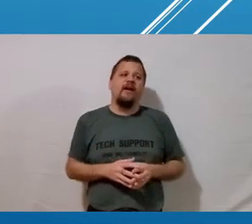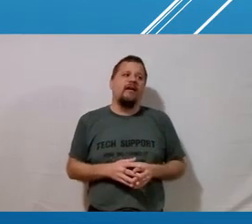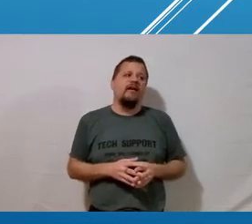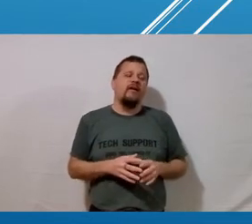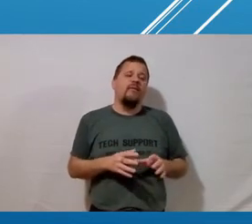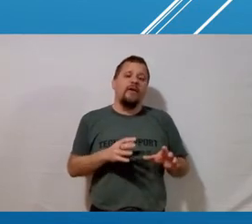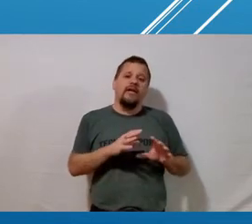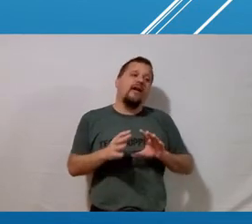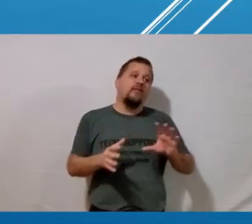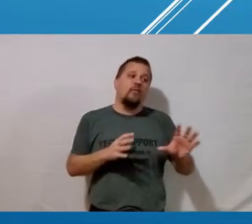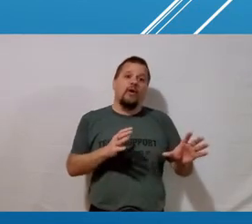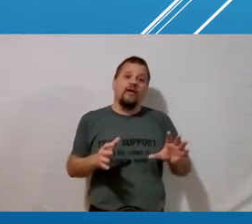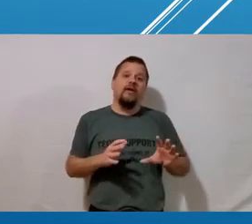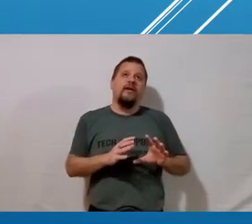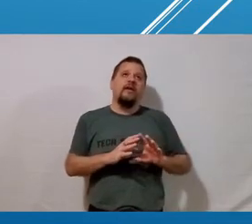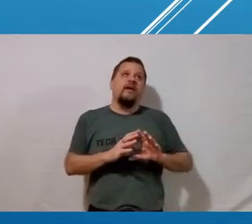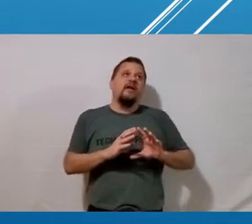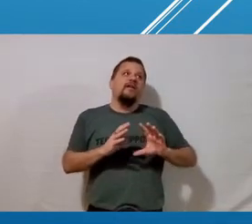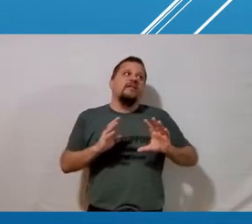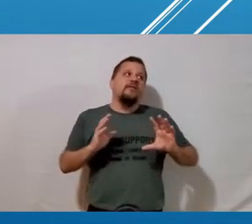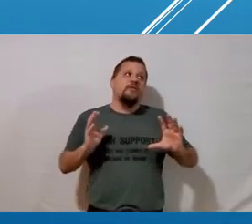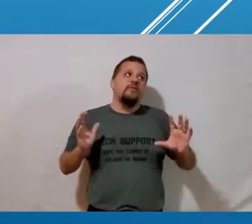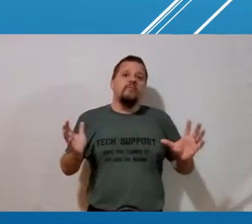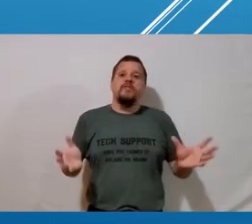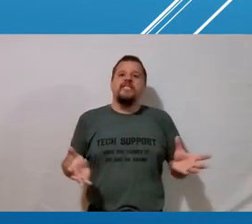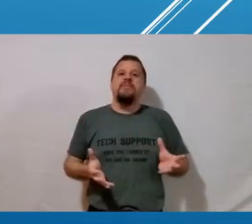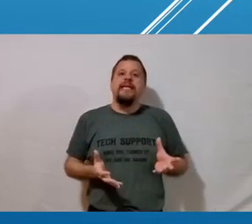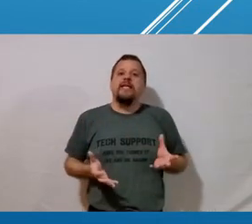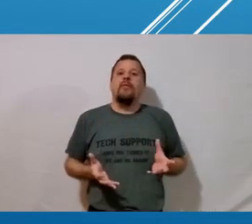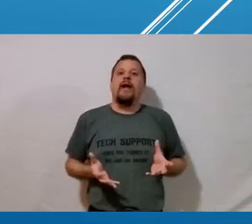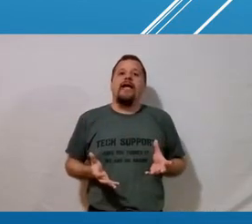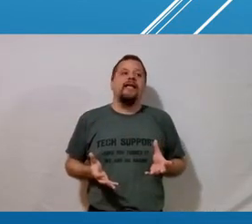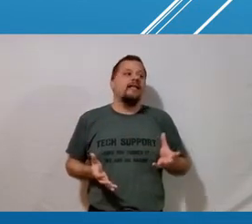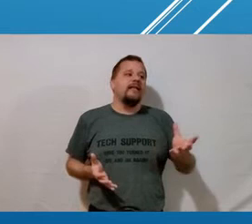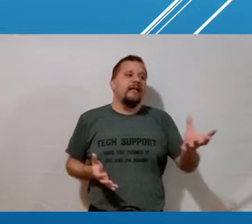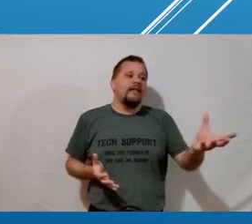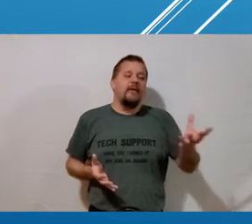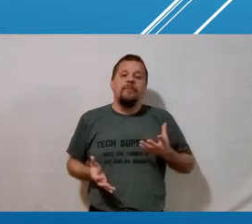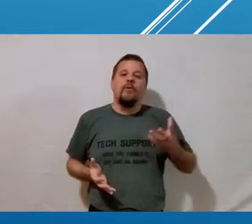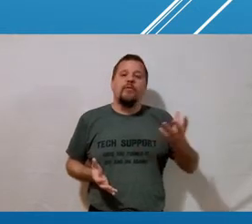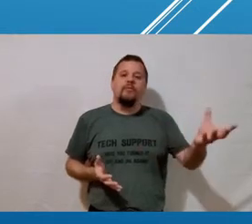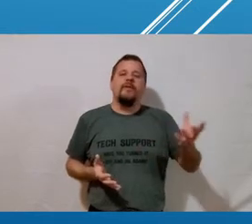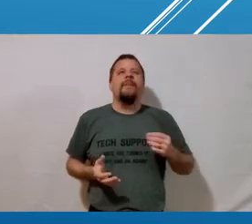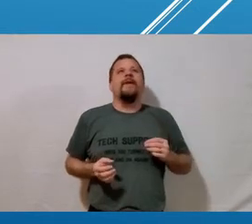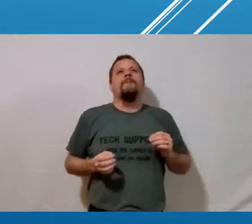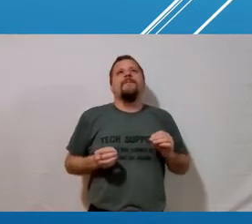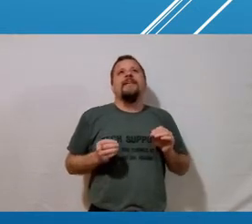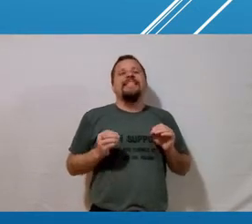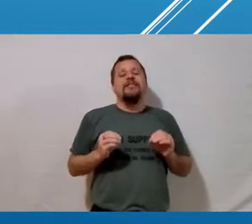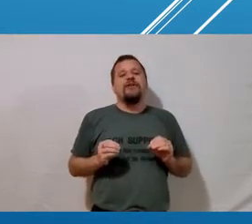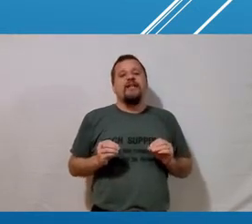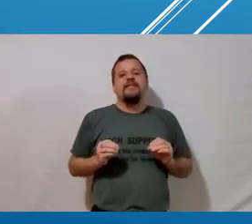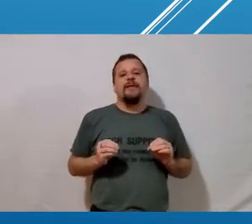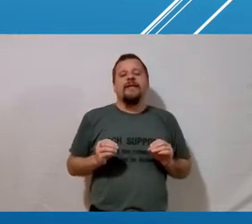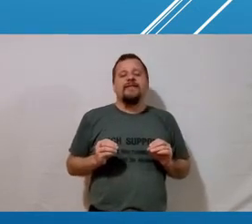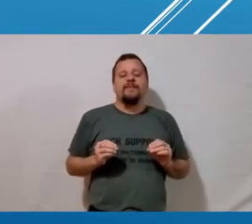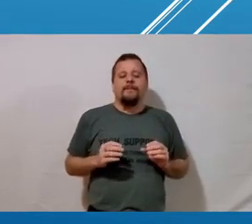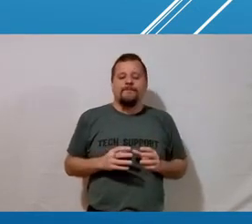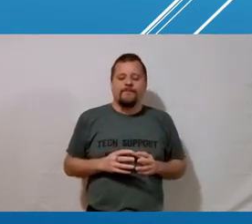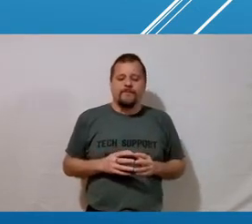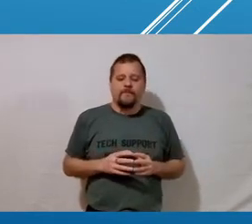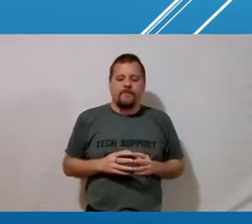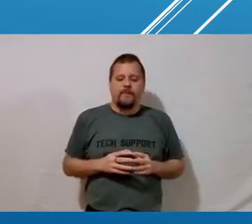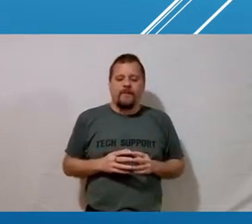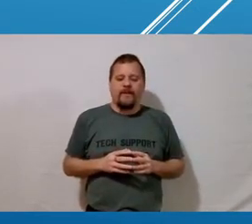recognize where they are we can kind of work to to speak in a way that we both it's interesting